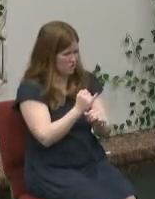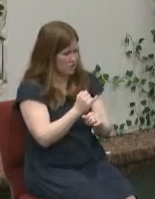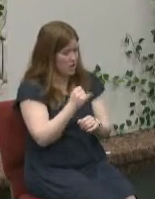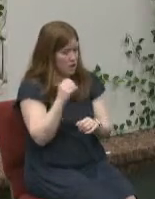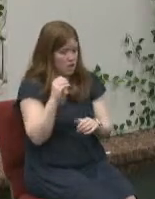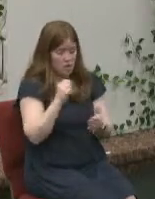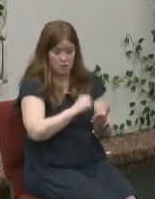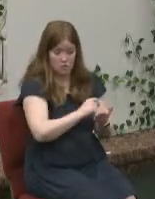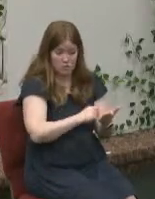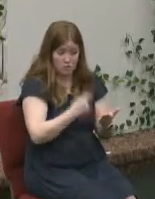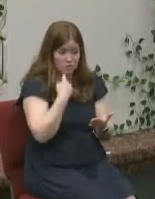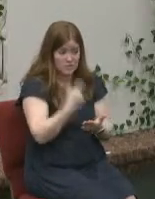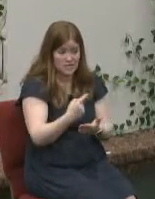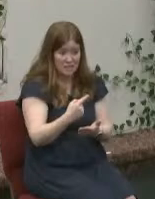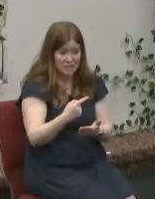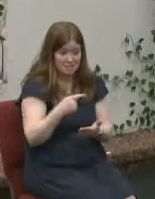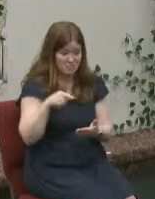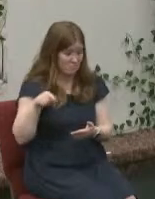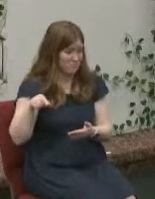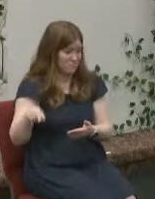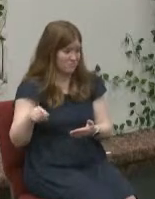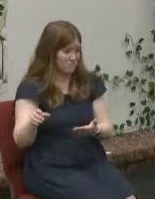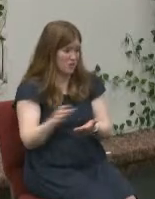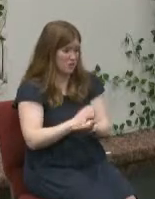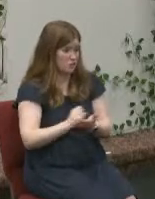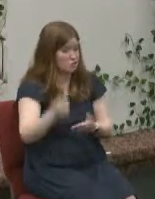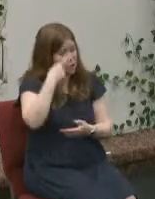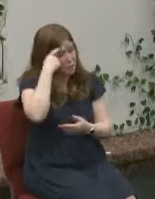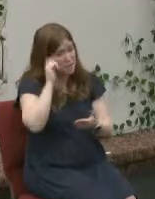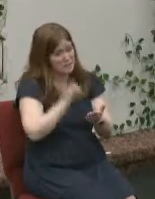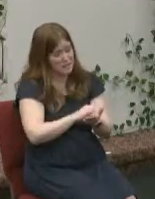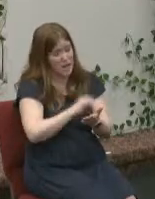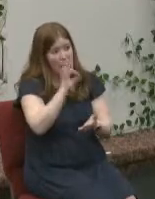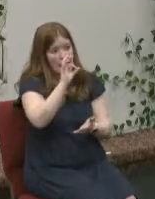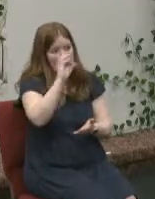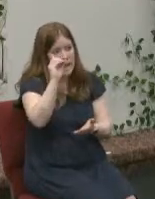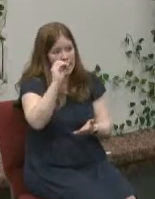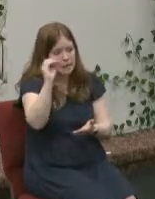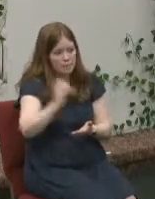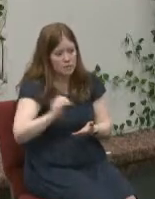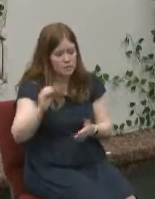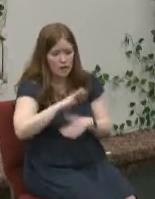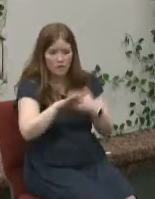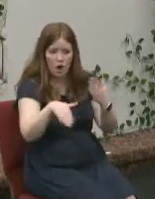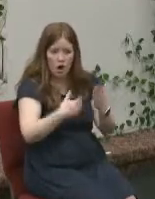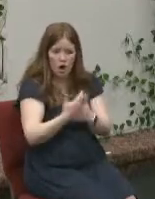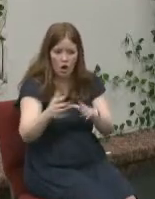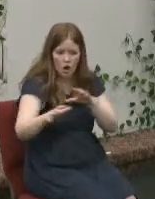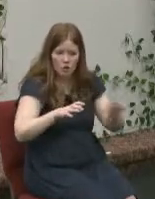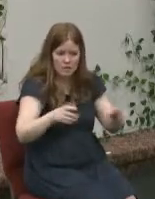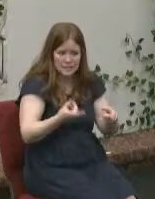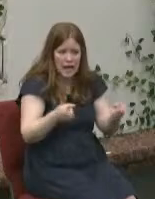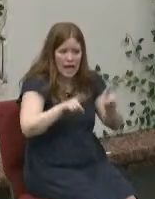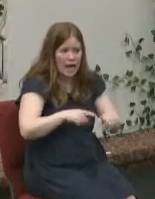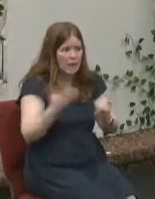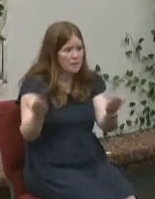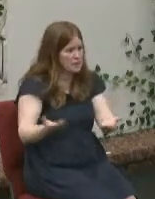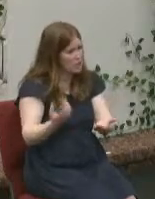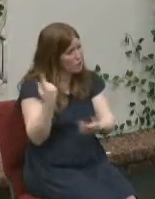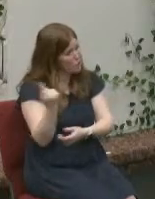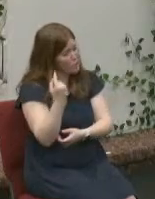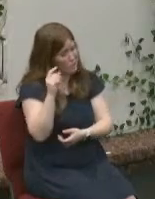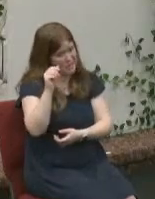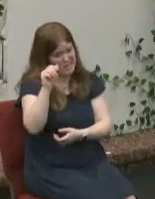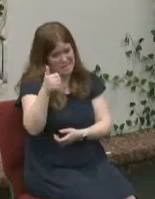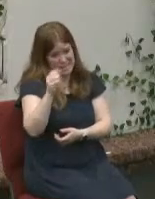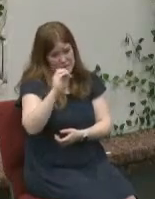to their own demise 90 of all the earthquakes are in california only 10 of people